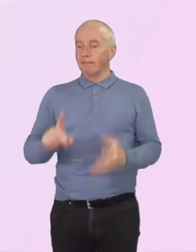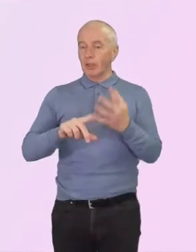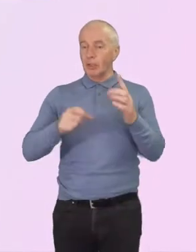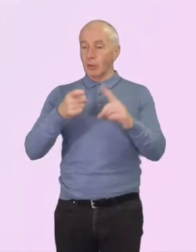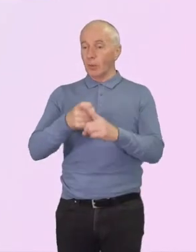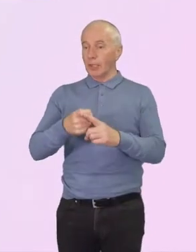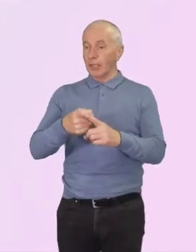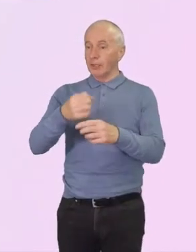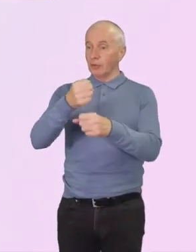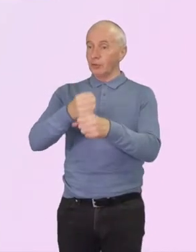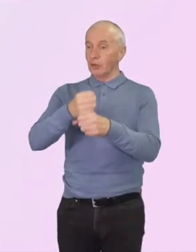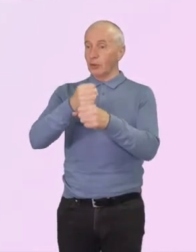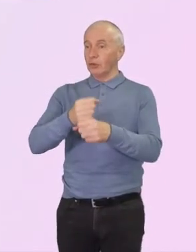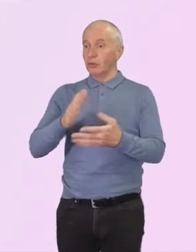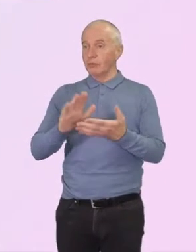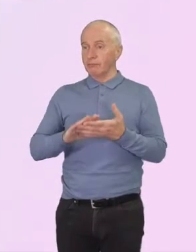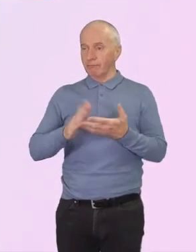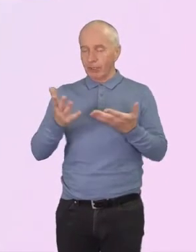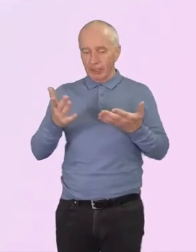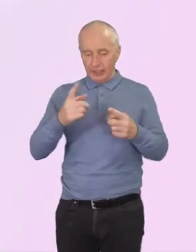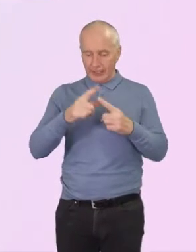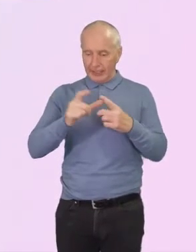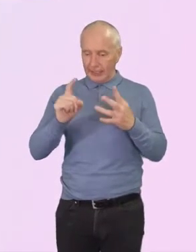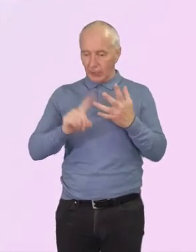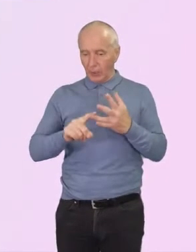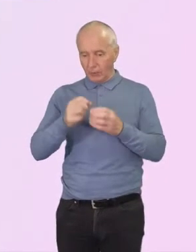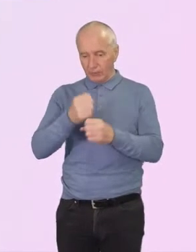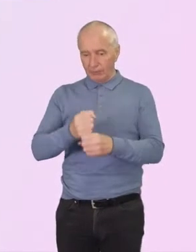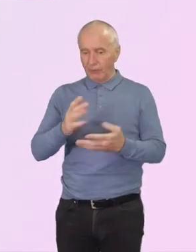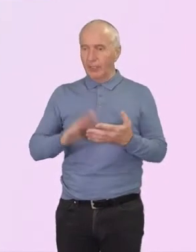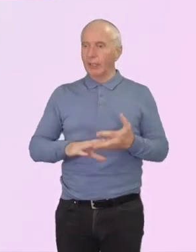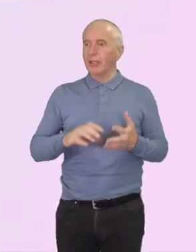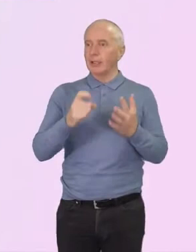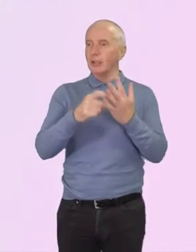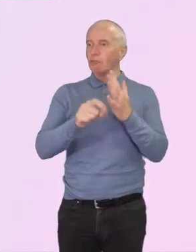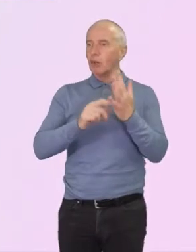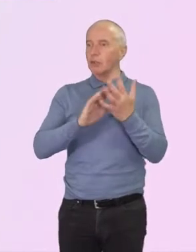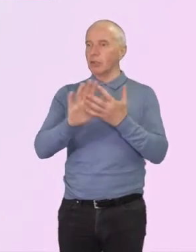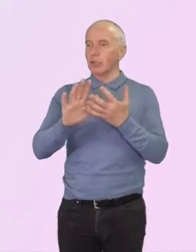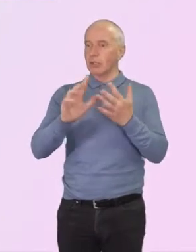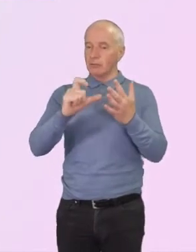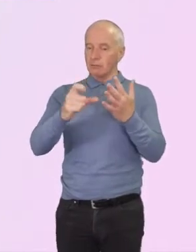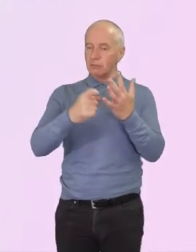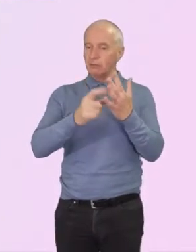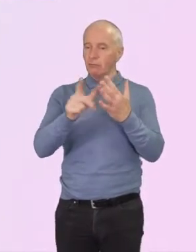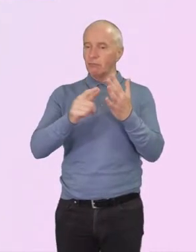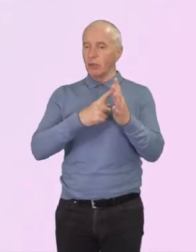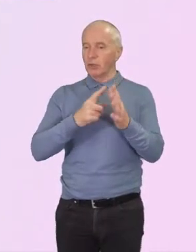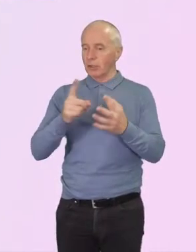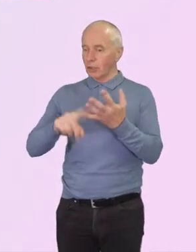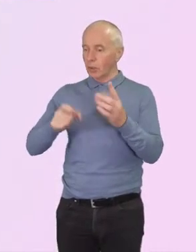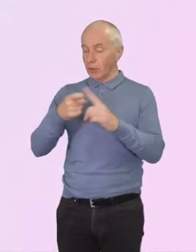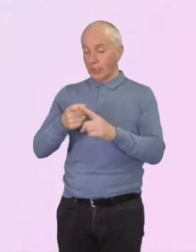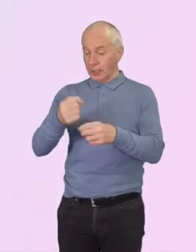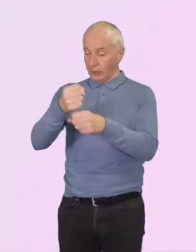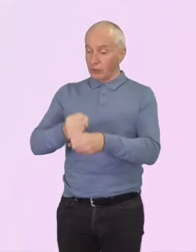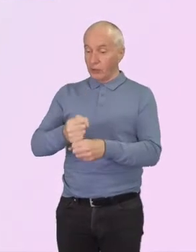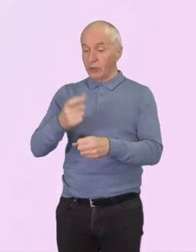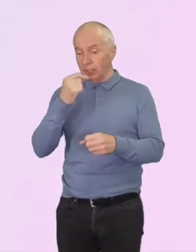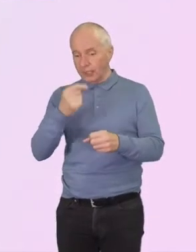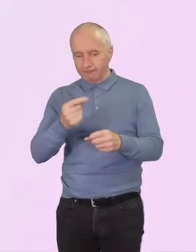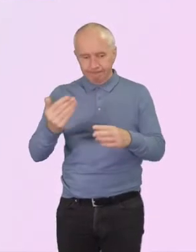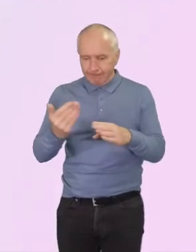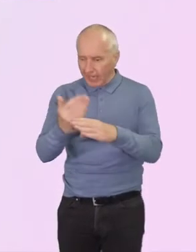scheme is run by Christian environmental charity Arosha UK. The idea is that a church can take actions to become more